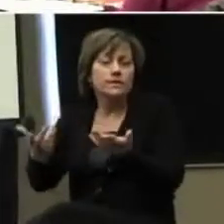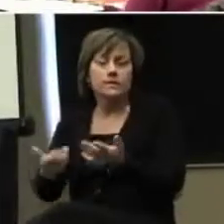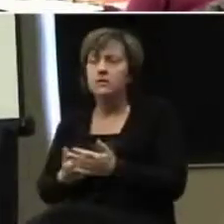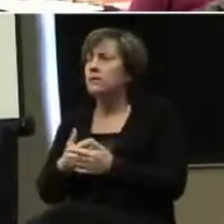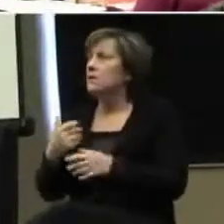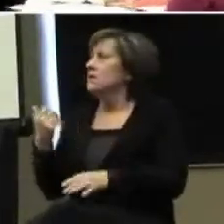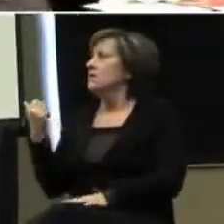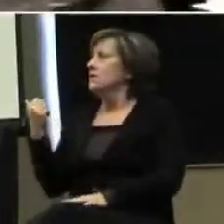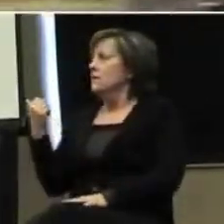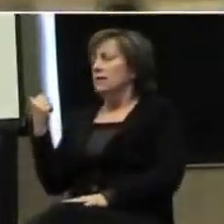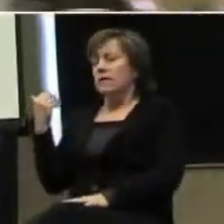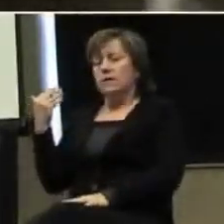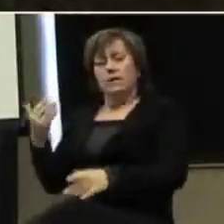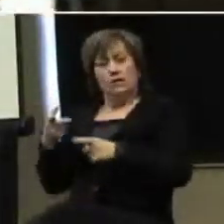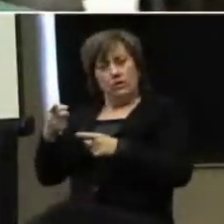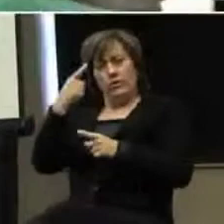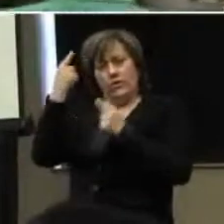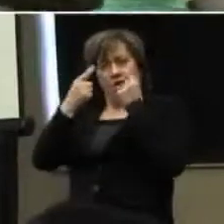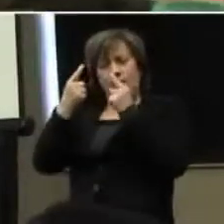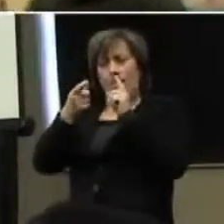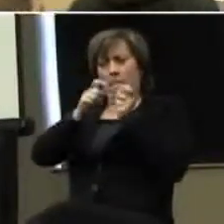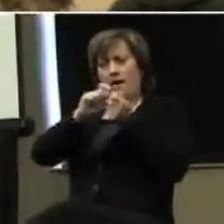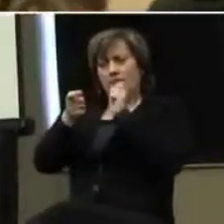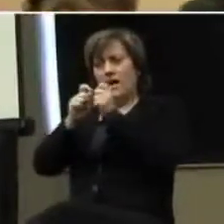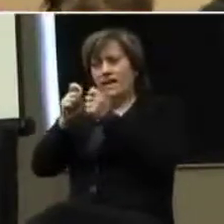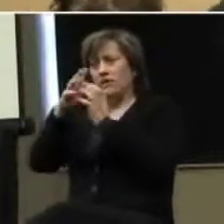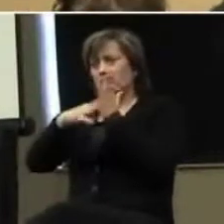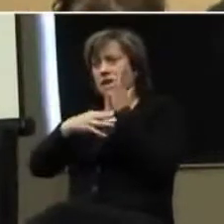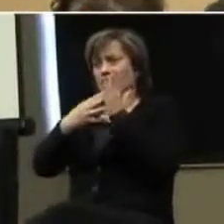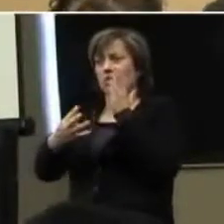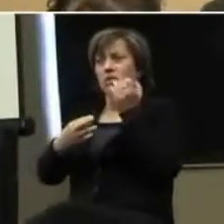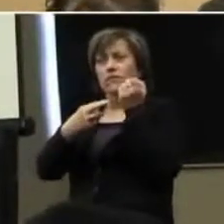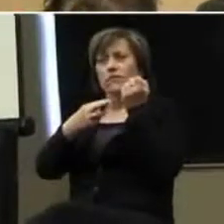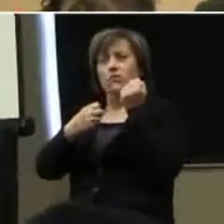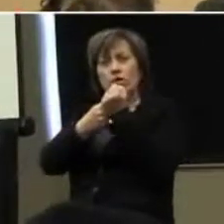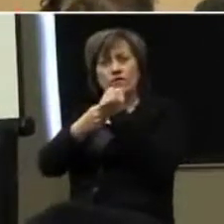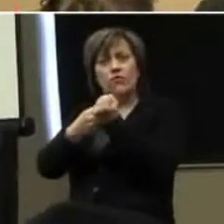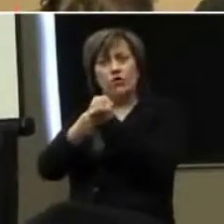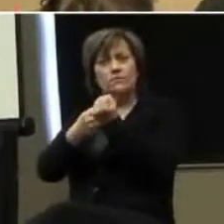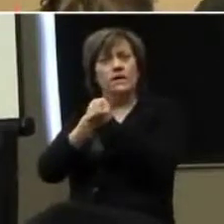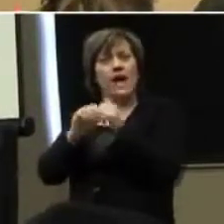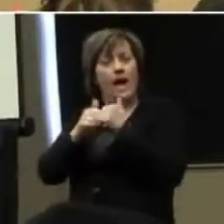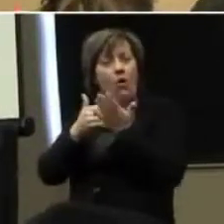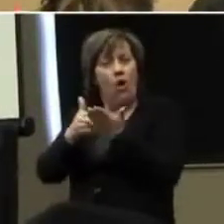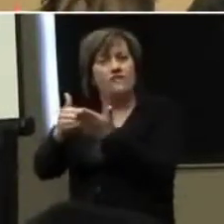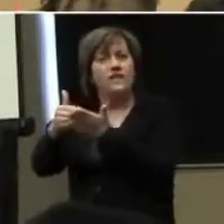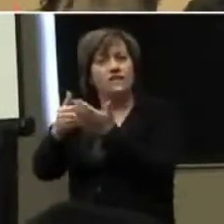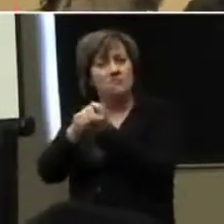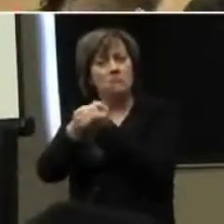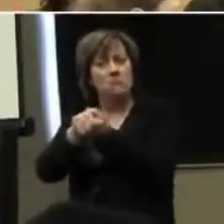So maybe you're thinking about modifying your schedule of reinforcement, how often you reinforce.